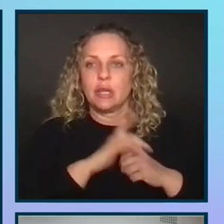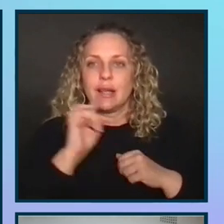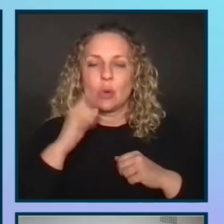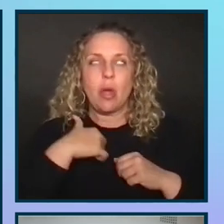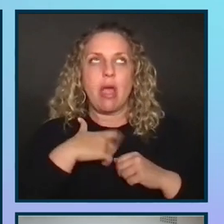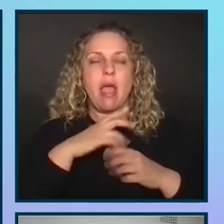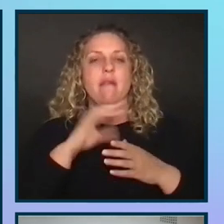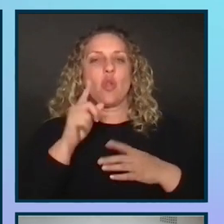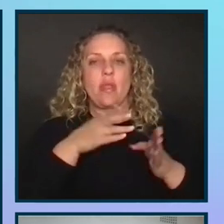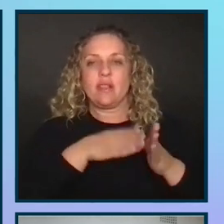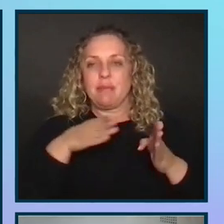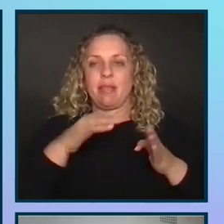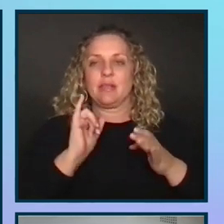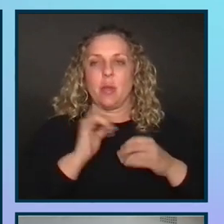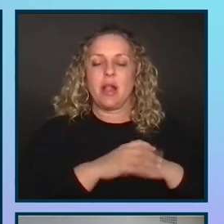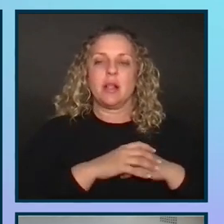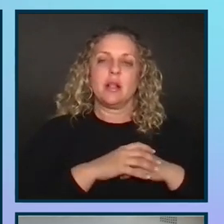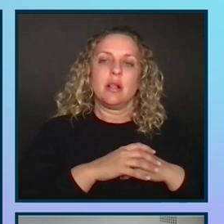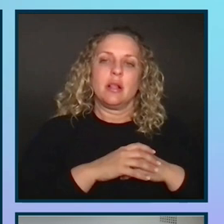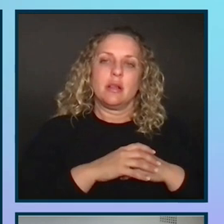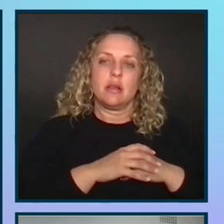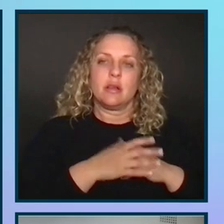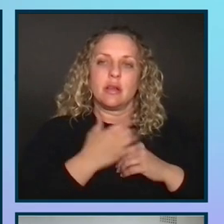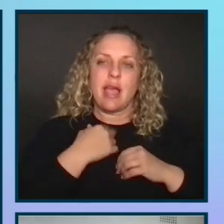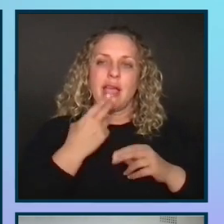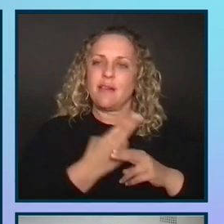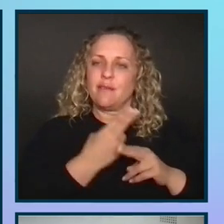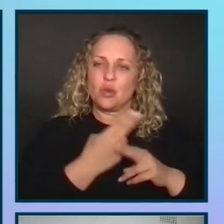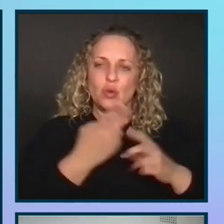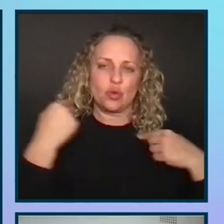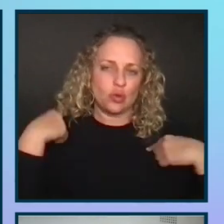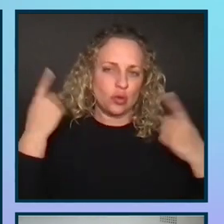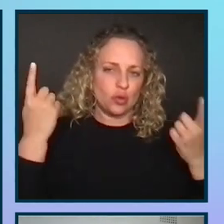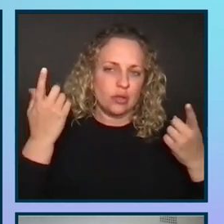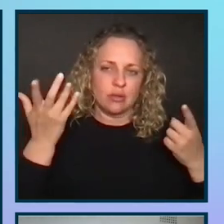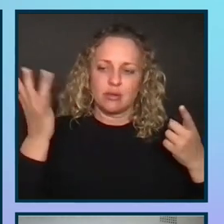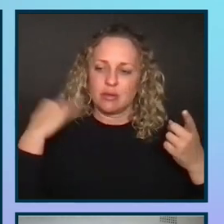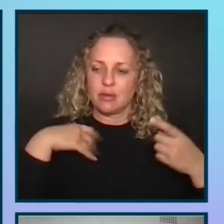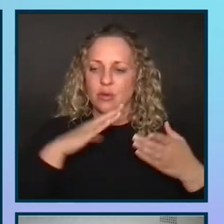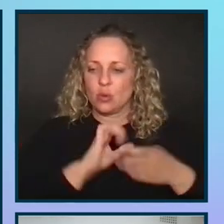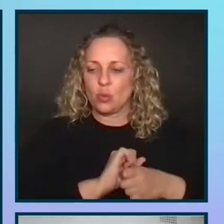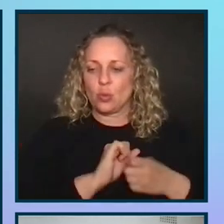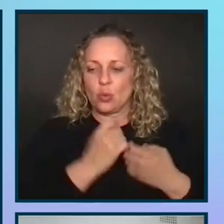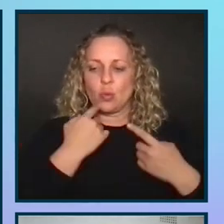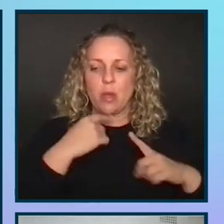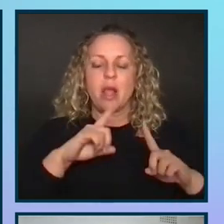I kind of learned this method as well. And I've used that in the past, and it's really worked well in